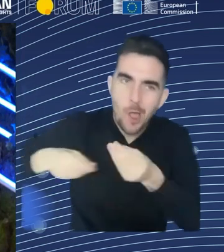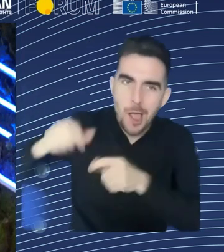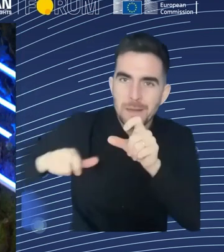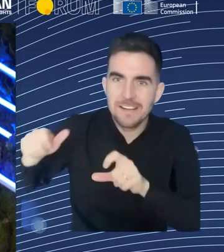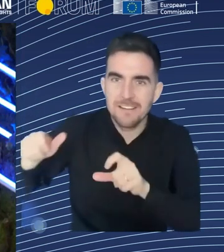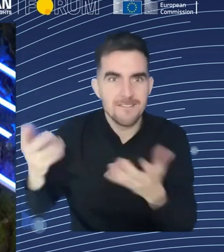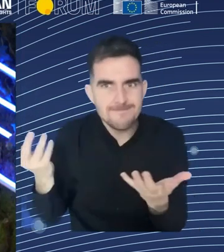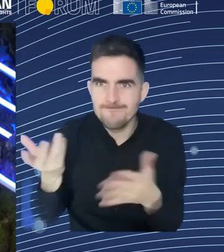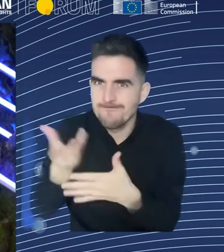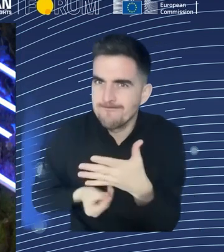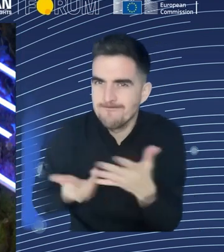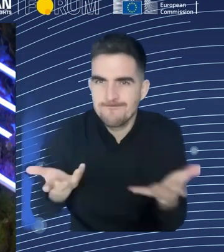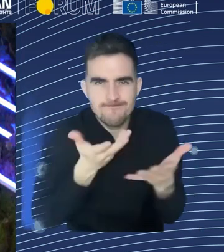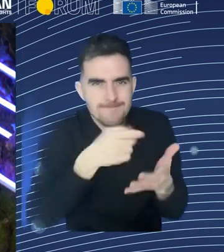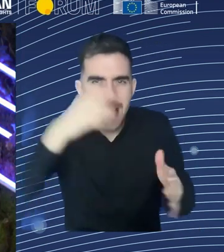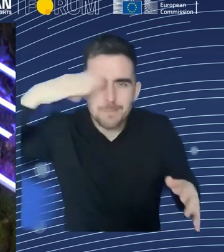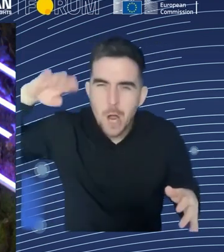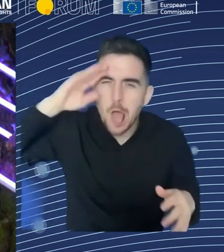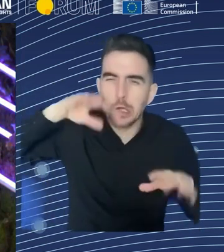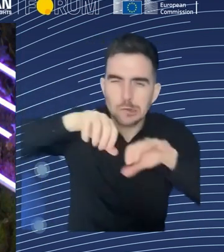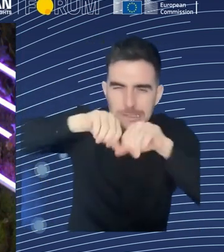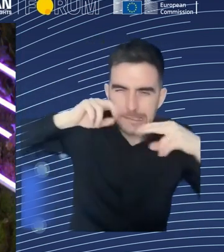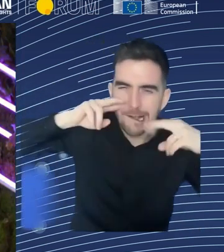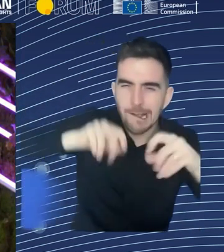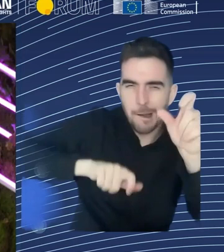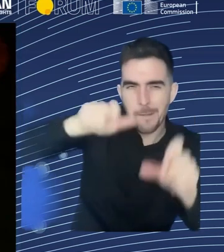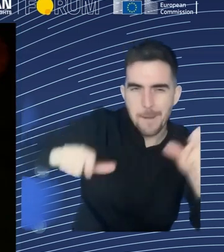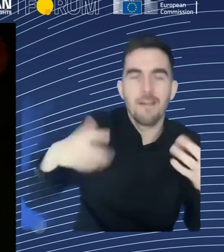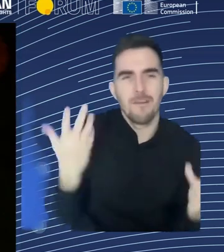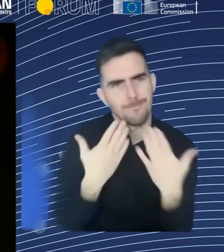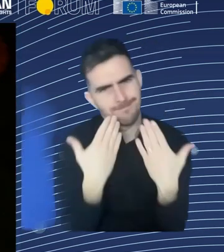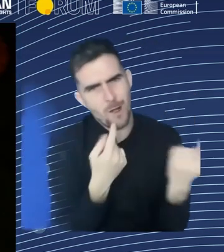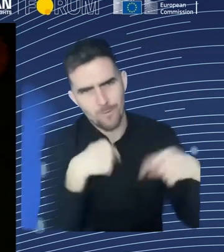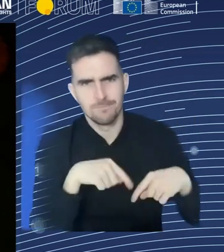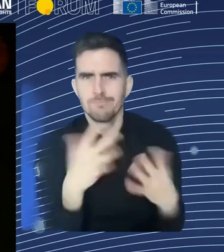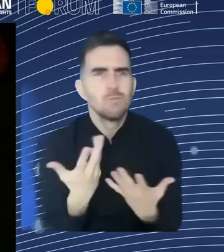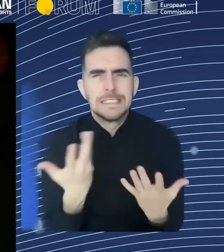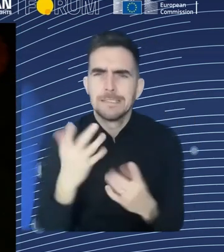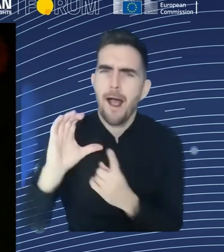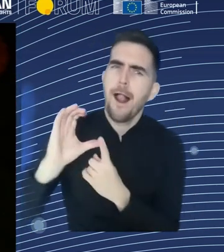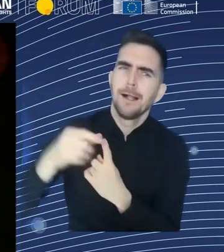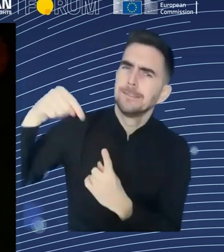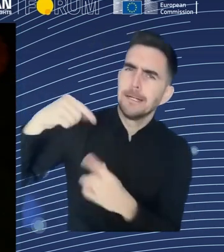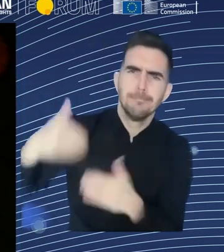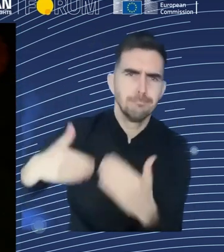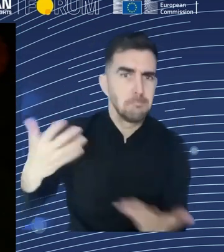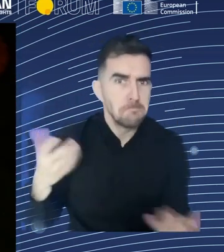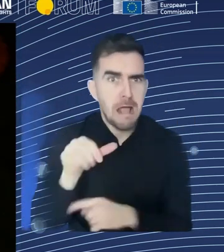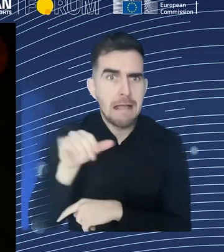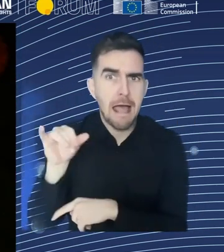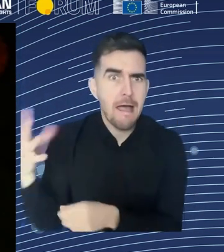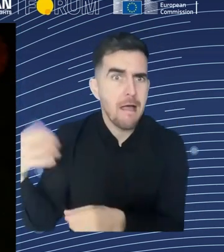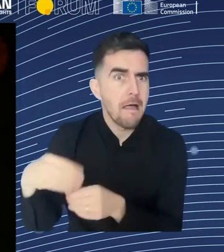given your, your, your research. Yeah. So thank you. Thank you, Martin. Thank you for the invitation. Yeah.